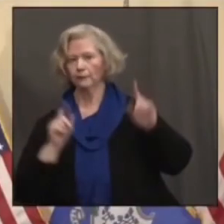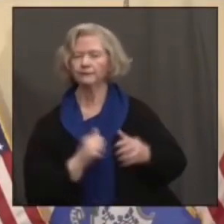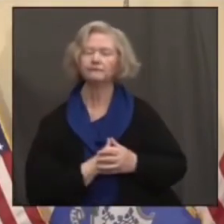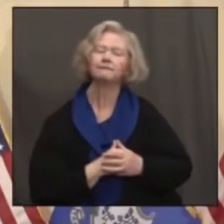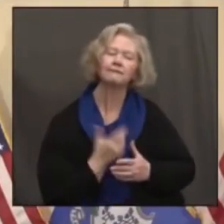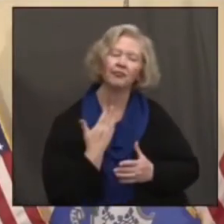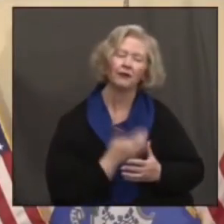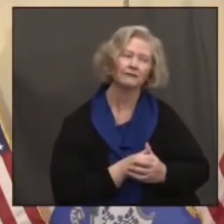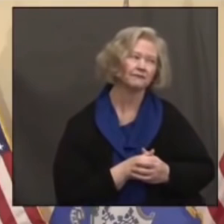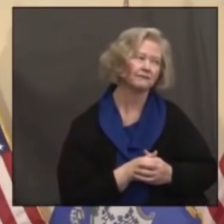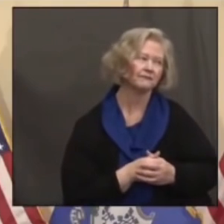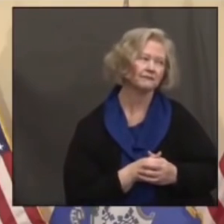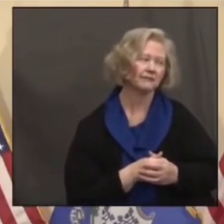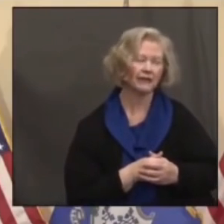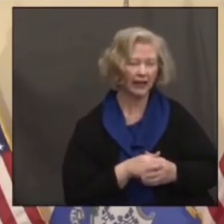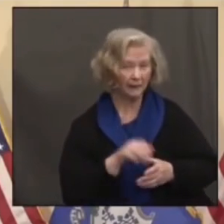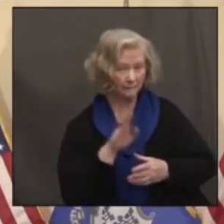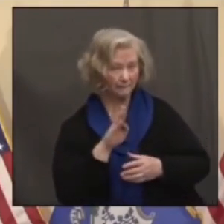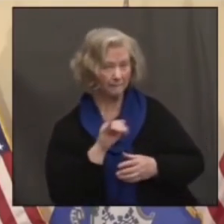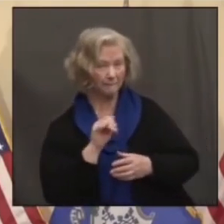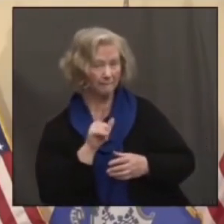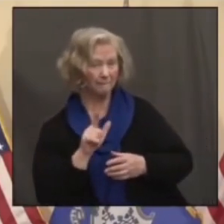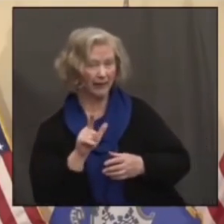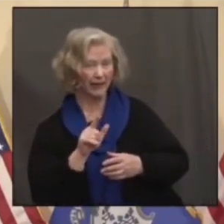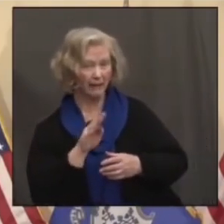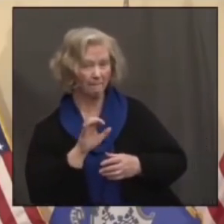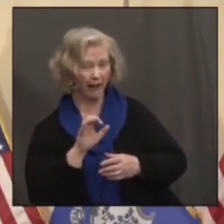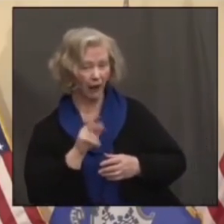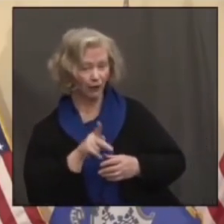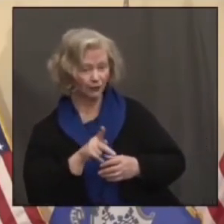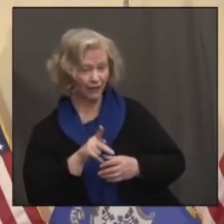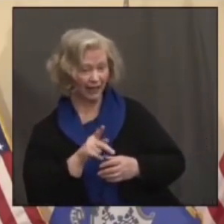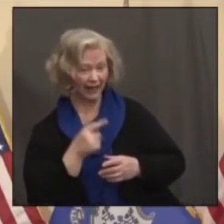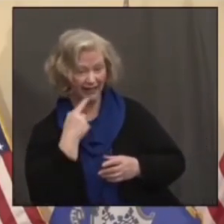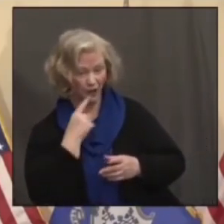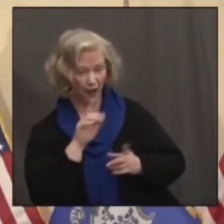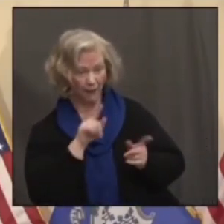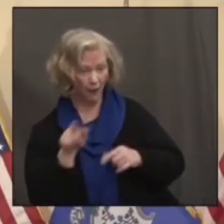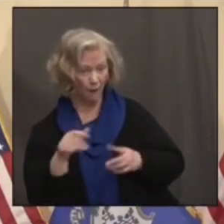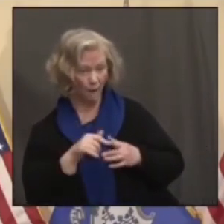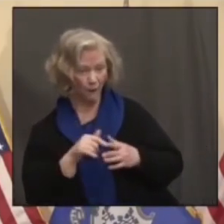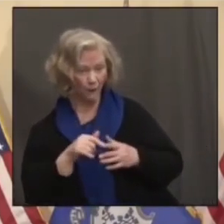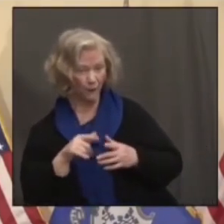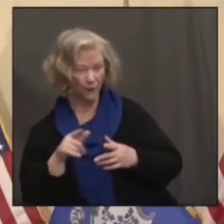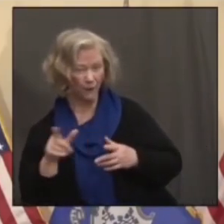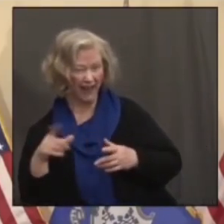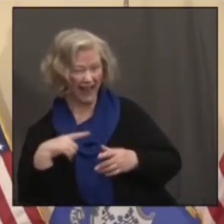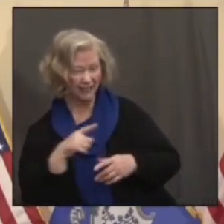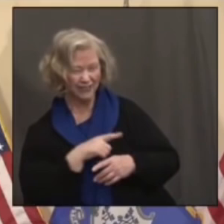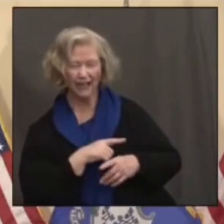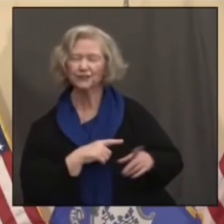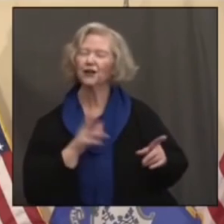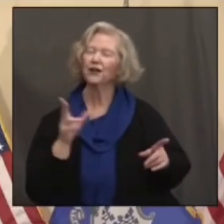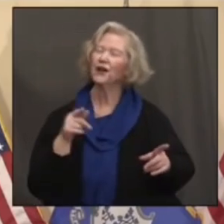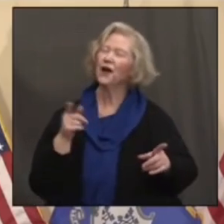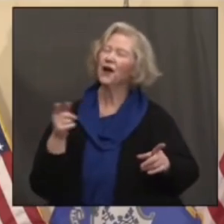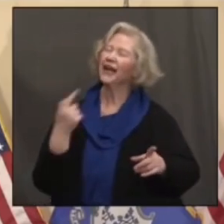Thanks. Bill Belichick said now on to the legislature. He said on to New Wake. He said on to Cincinnati.